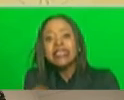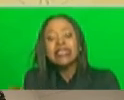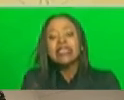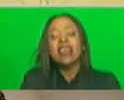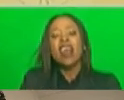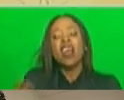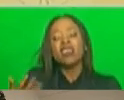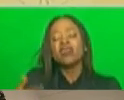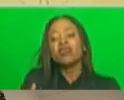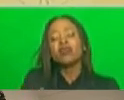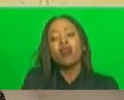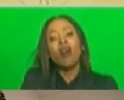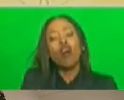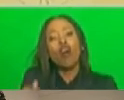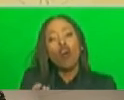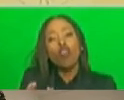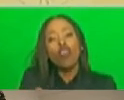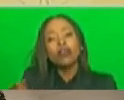detergents